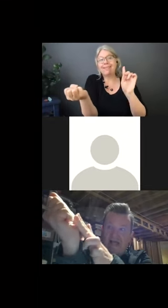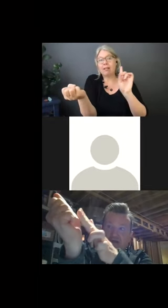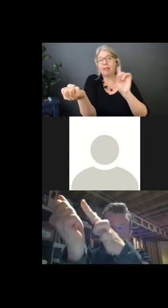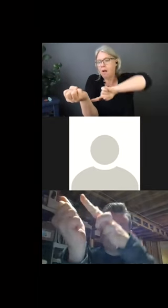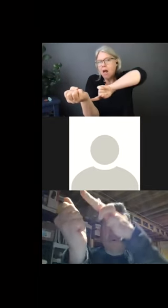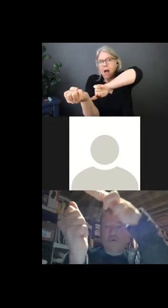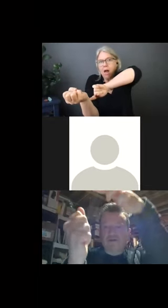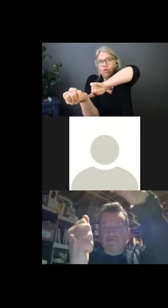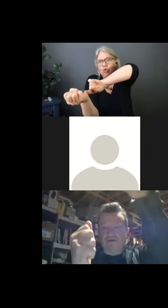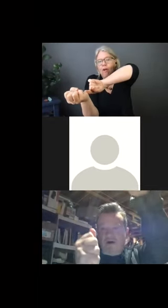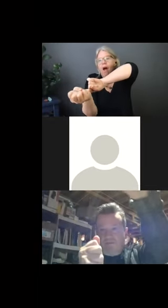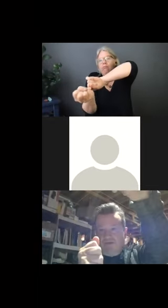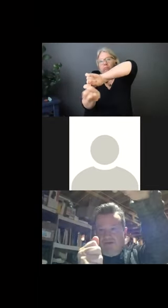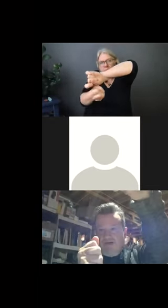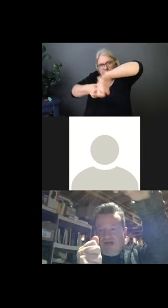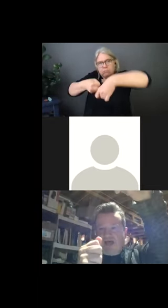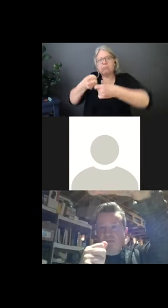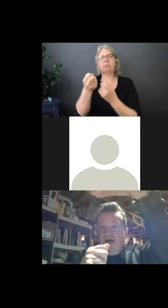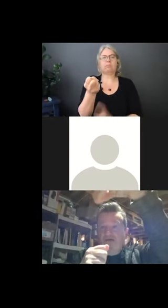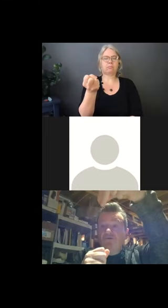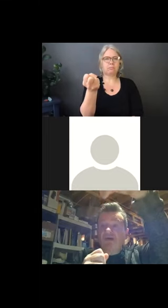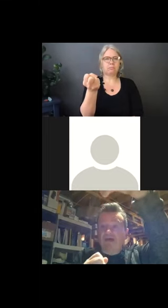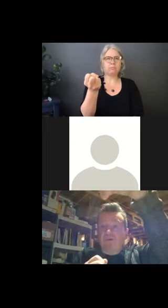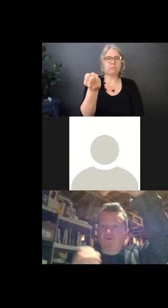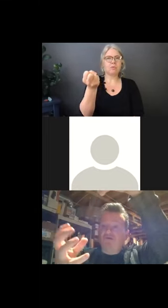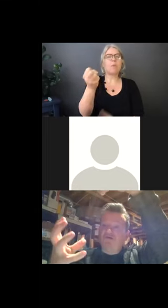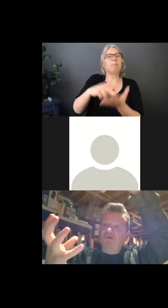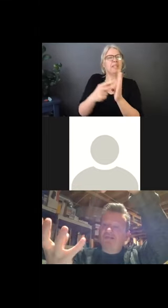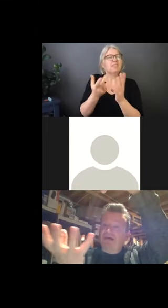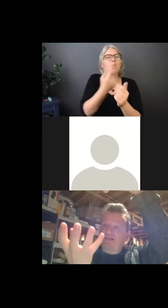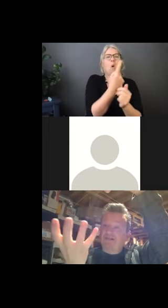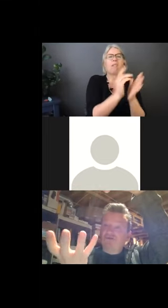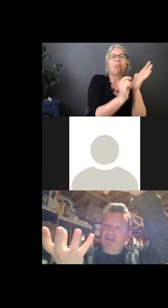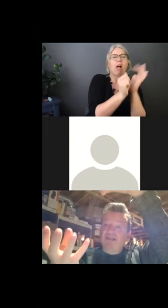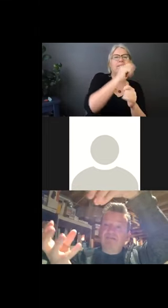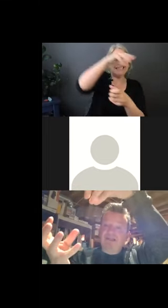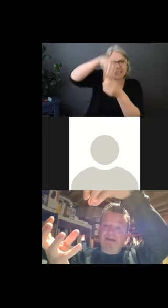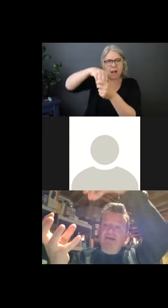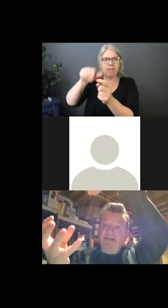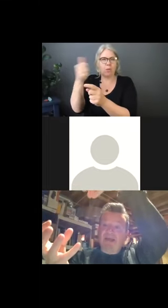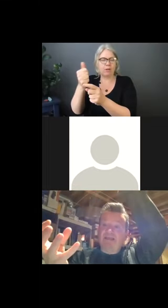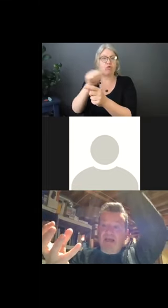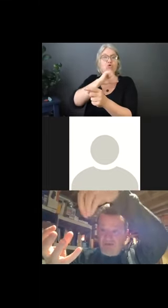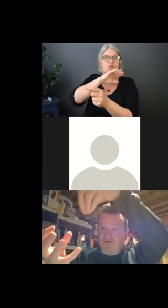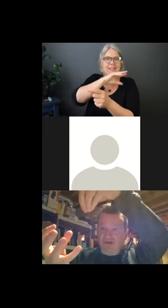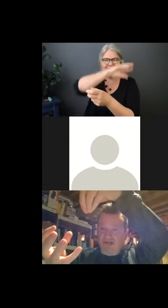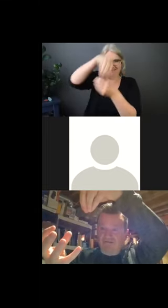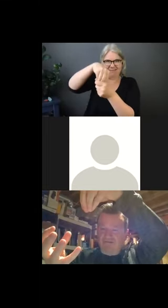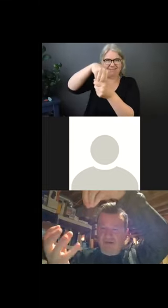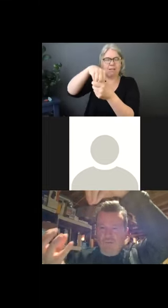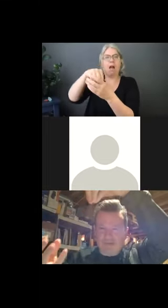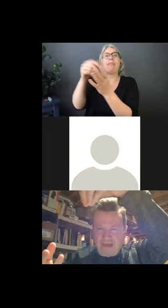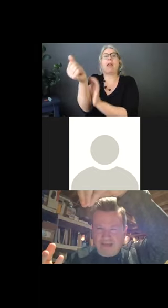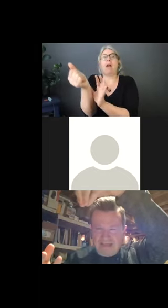and you roll it over top. And by doing that, what you do is that dirty glove is now contained in the other dirty